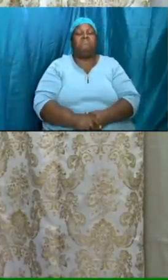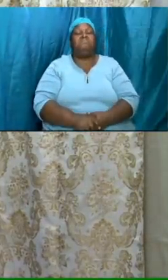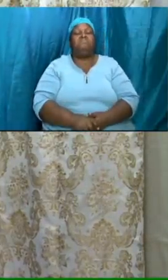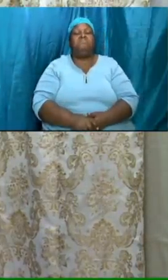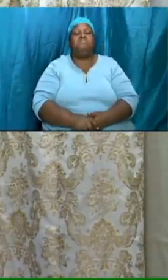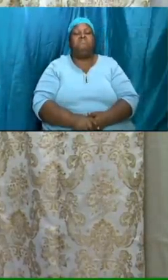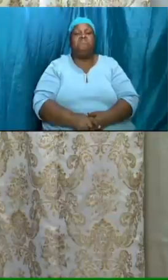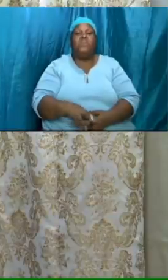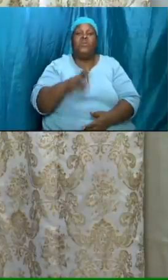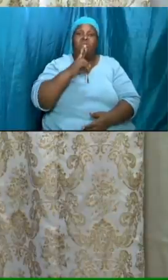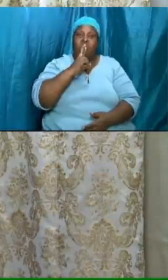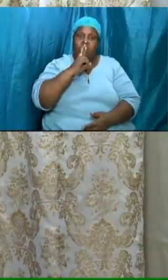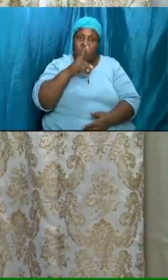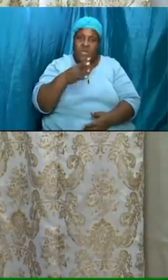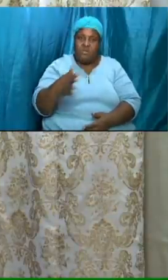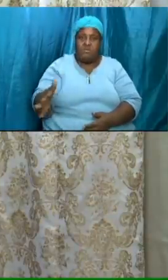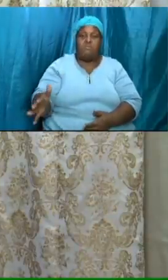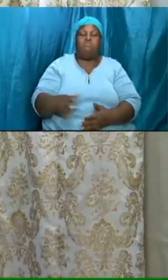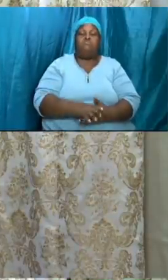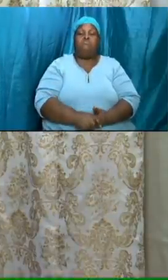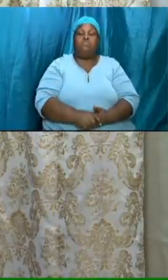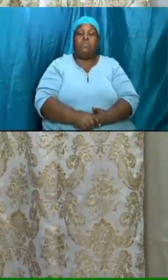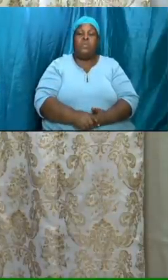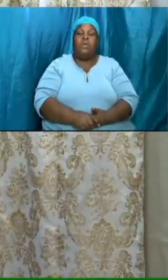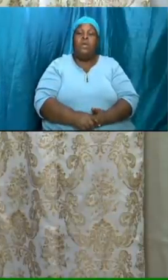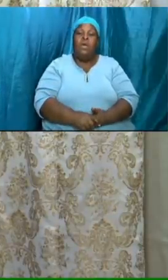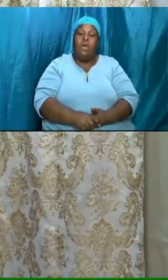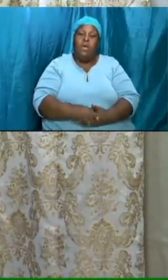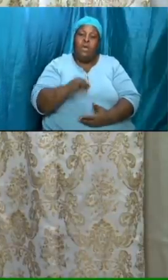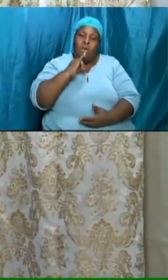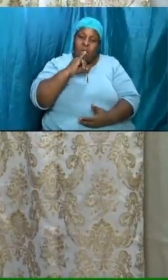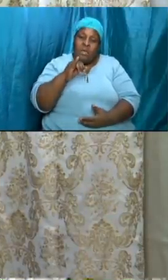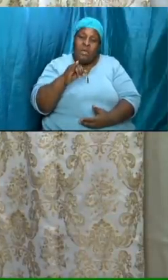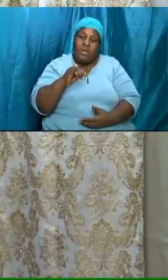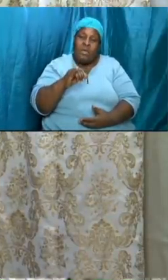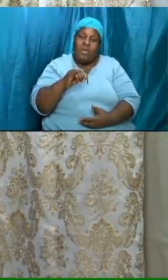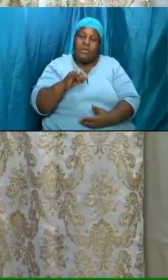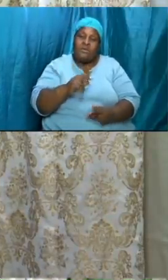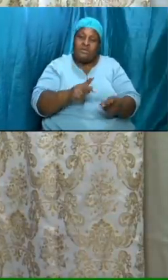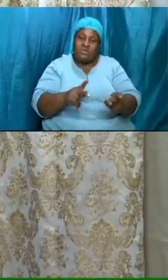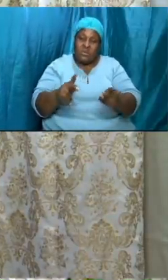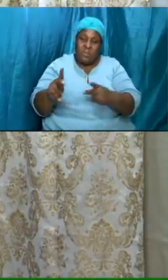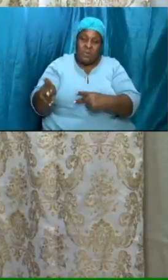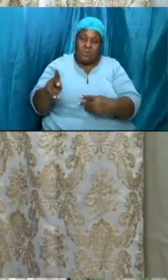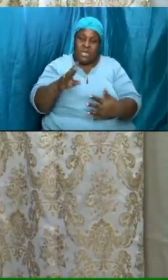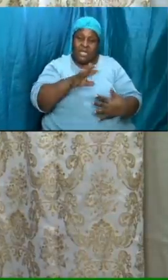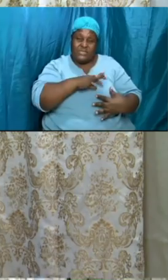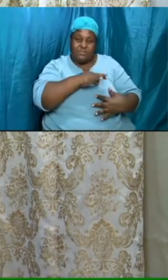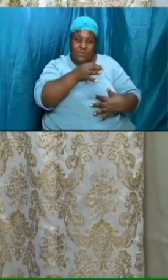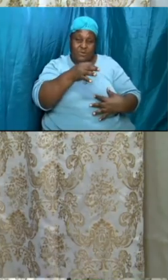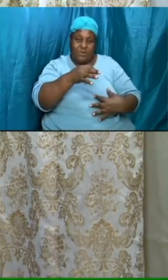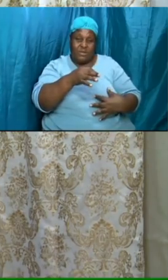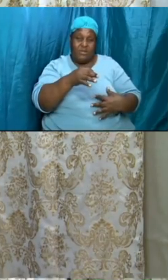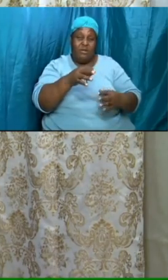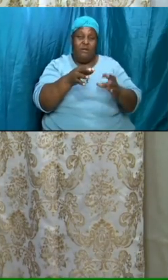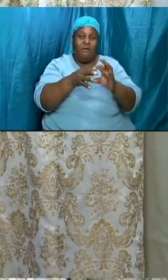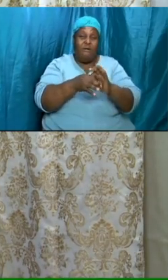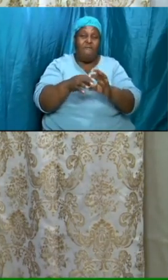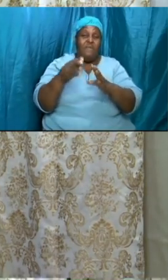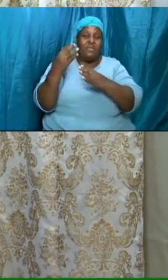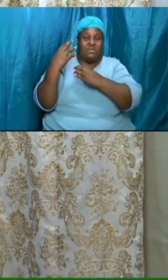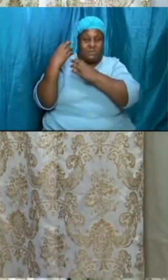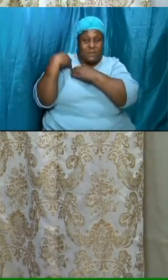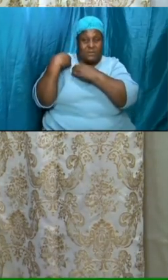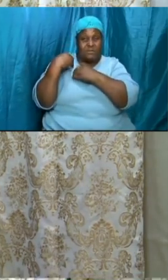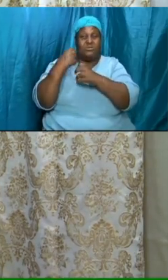the real goal is to inject a spirit of expectation and imminency